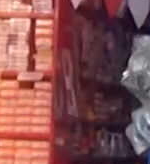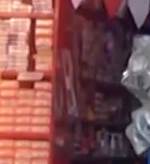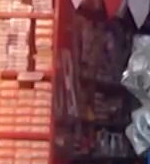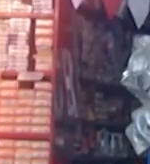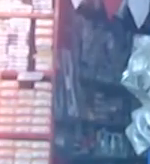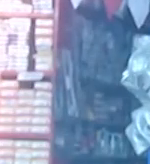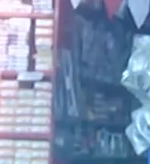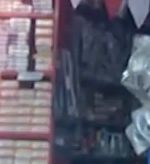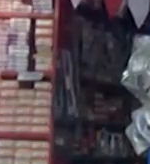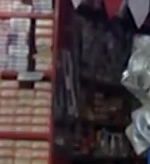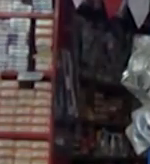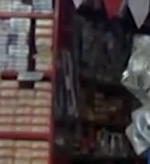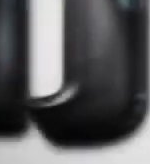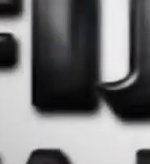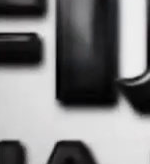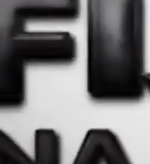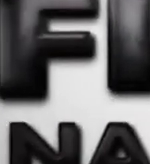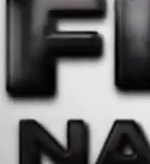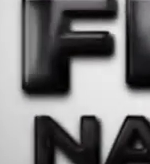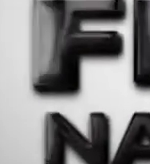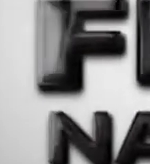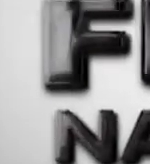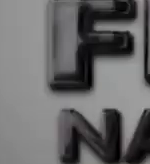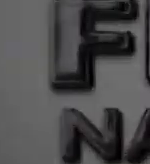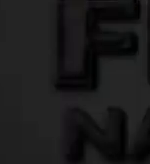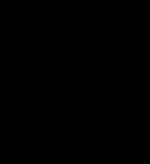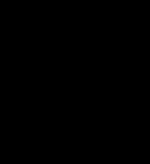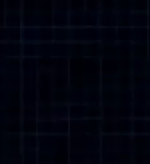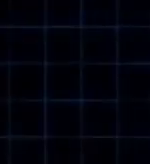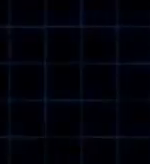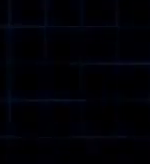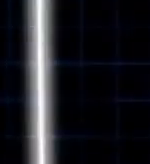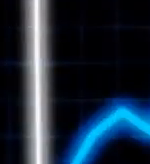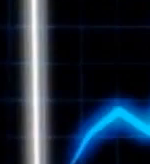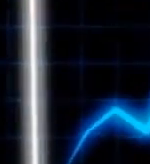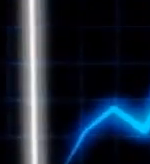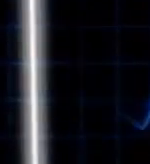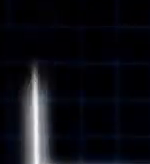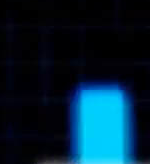Radio Fiji One. Radio Fiji One. Fiji One.